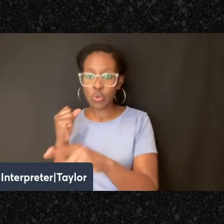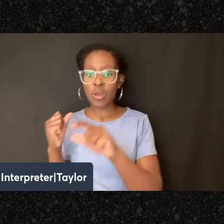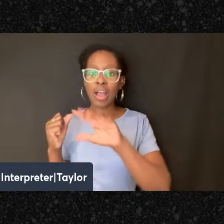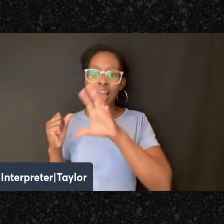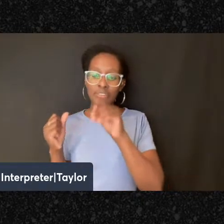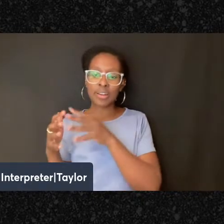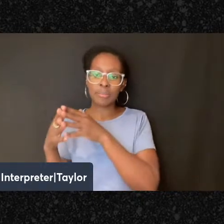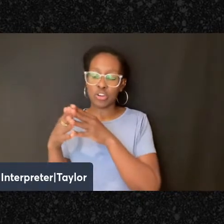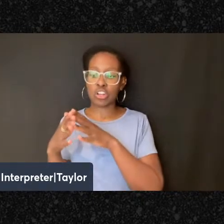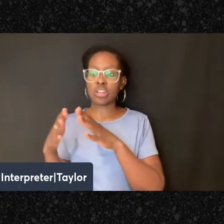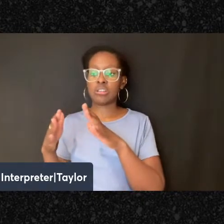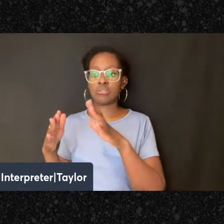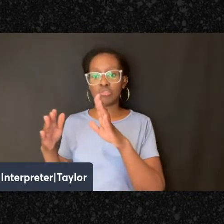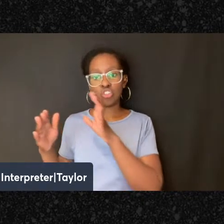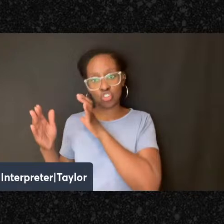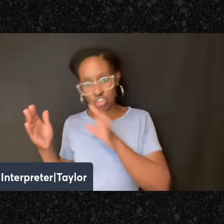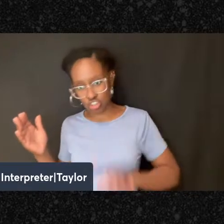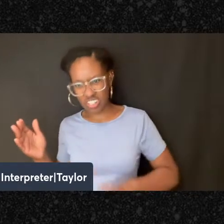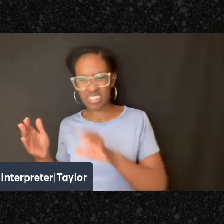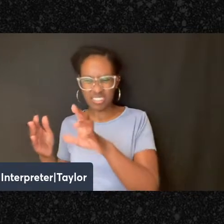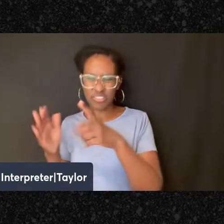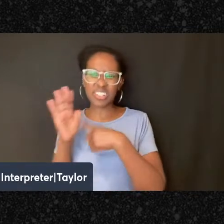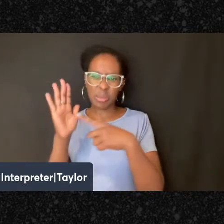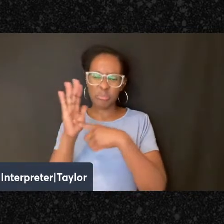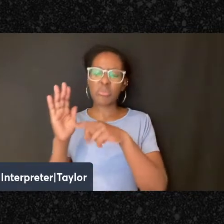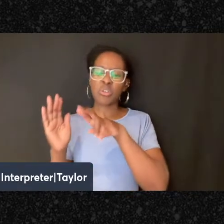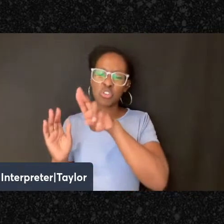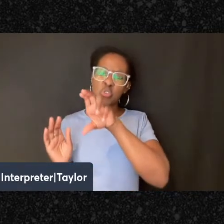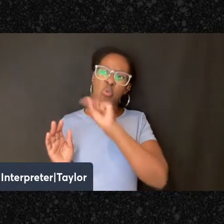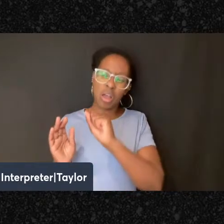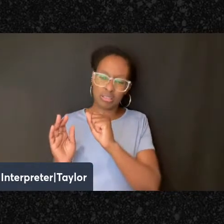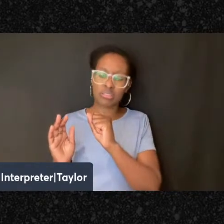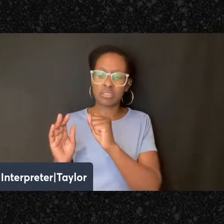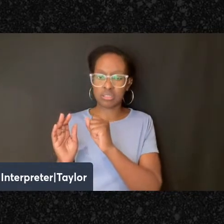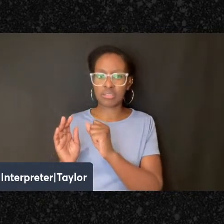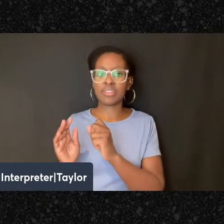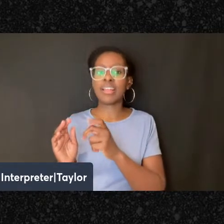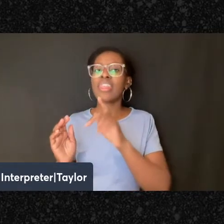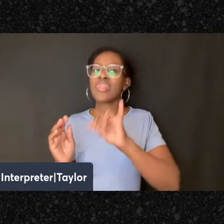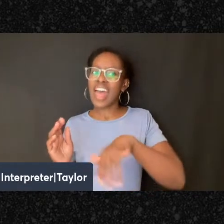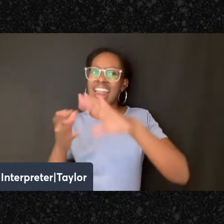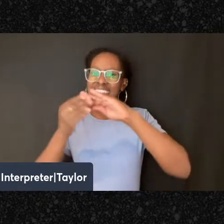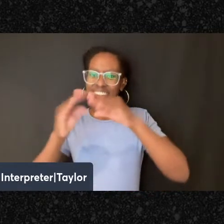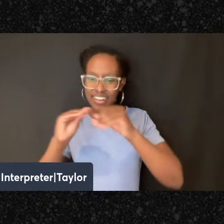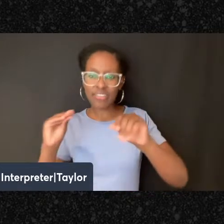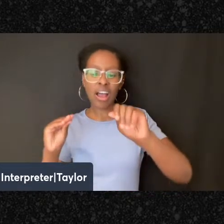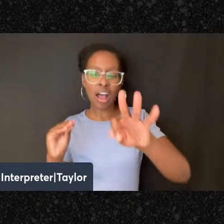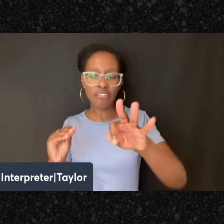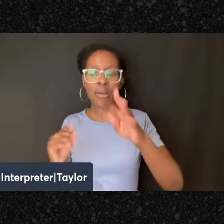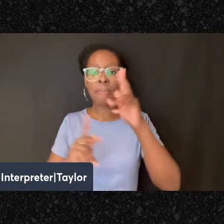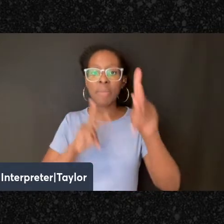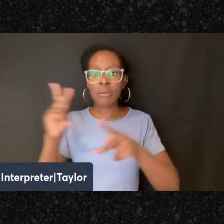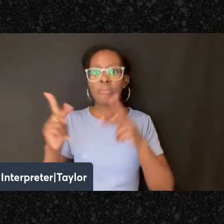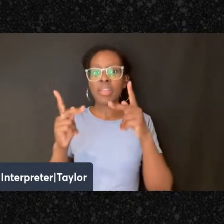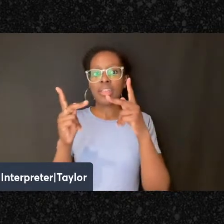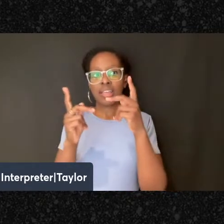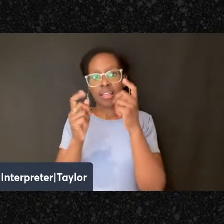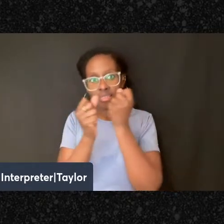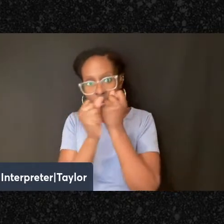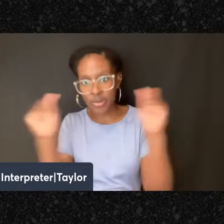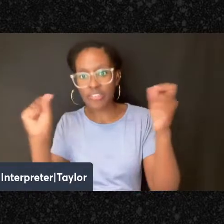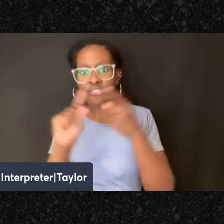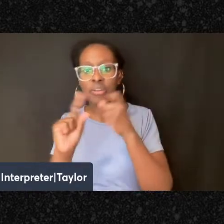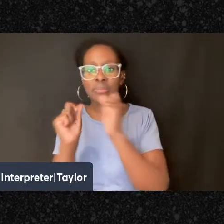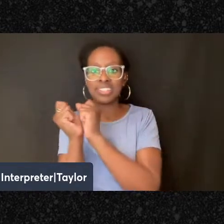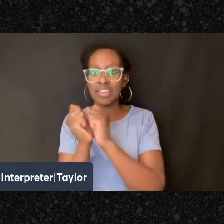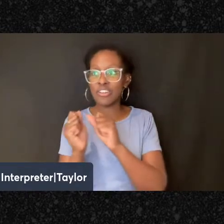in the United States, for example. The narrative of the narrative being liberated from slavery by God, who